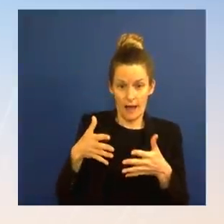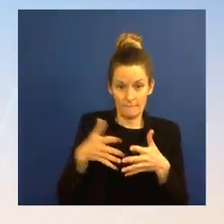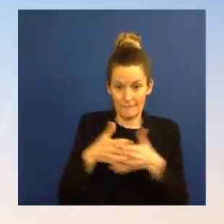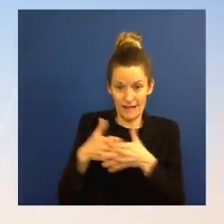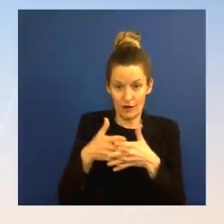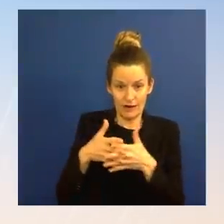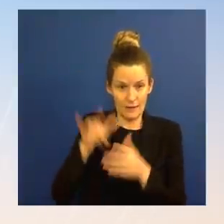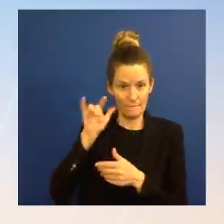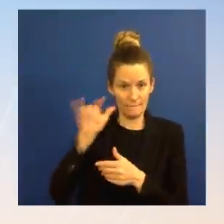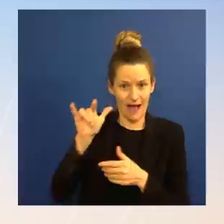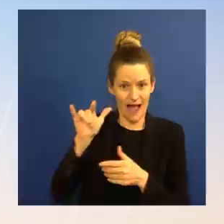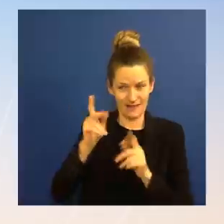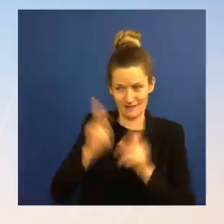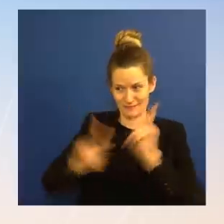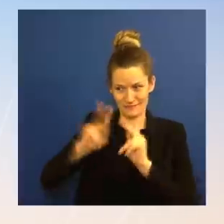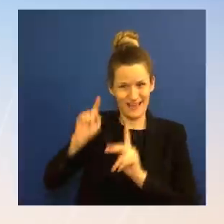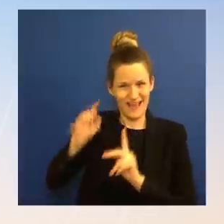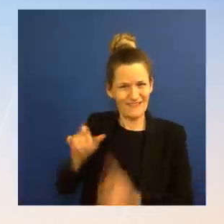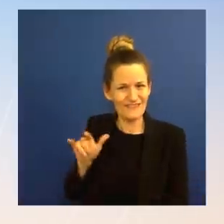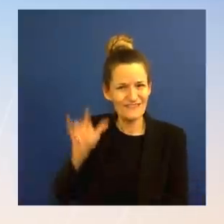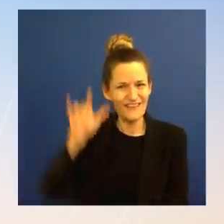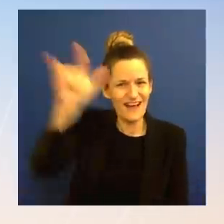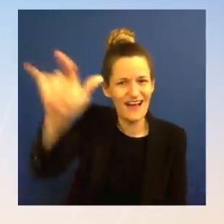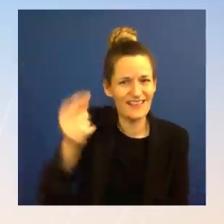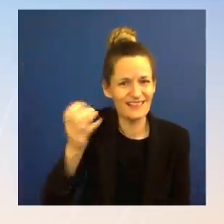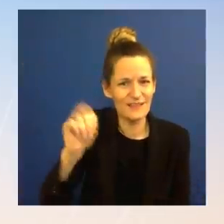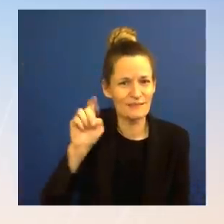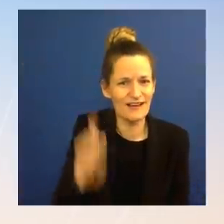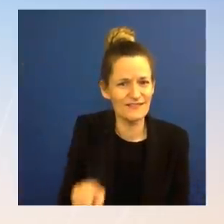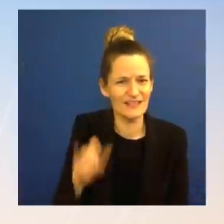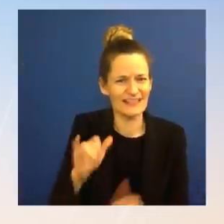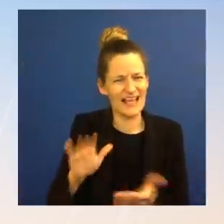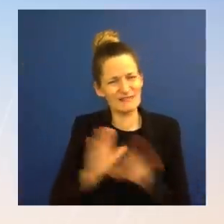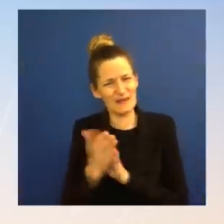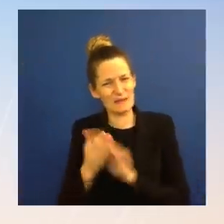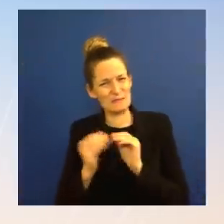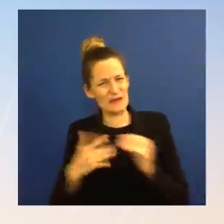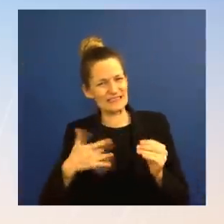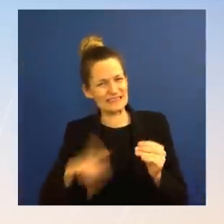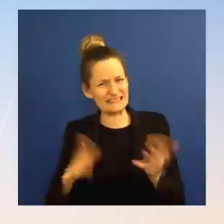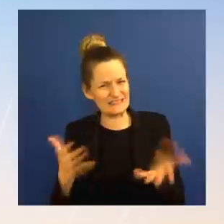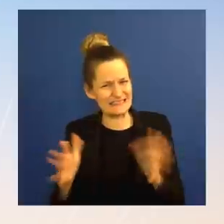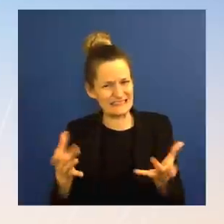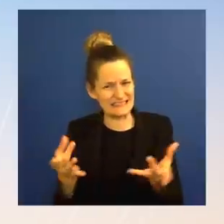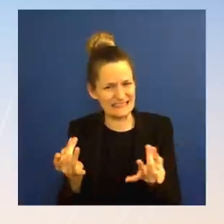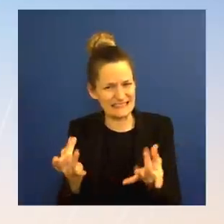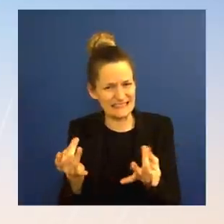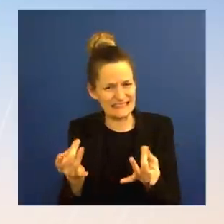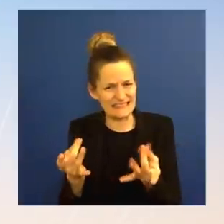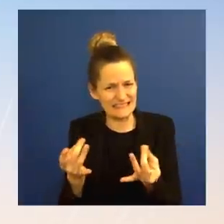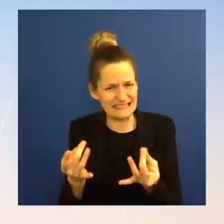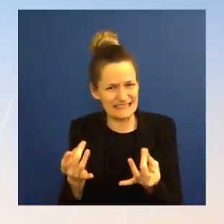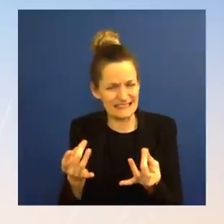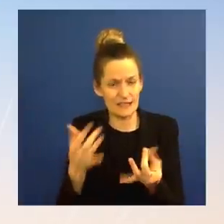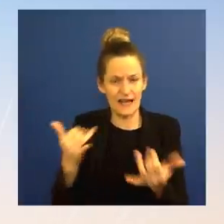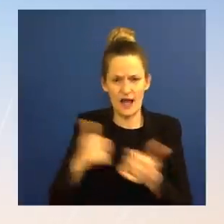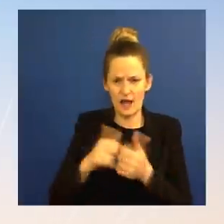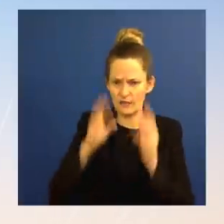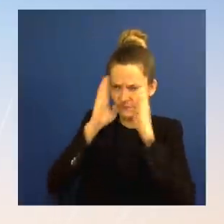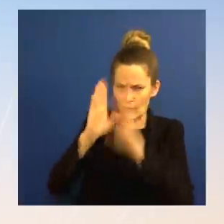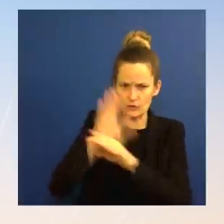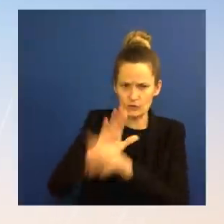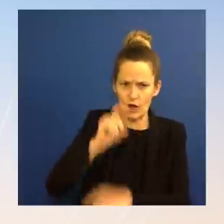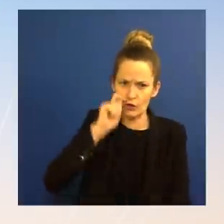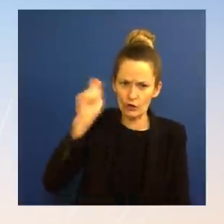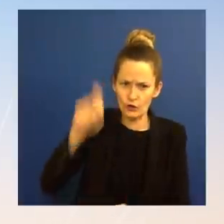put a little fine point on it, are things like, how do you get planes into Ukraine in a way that is not escalatory? And